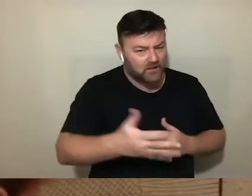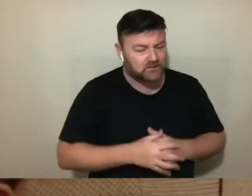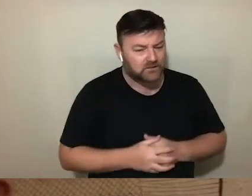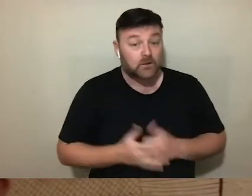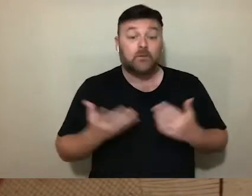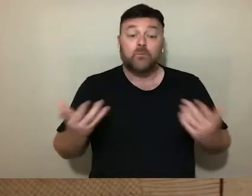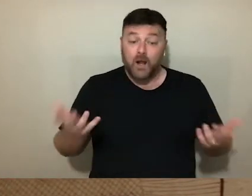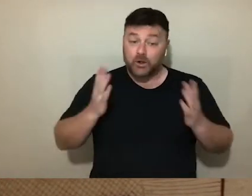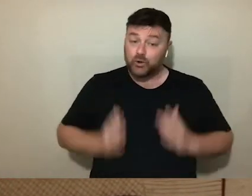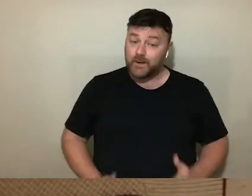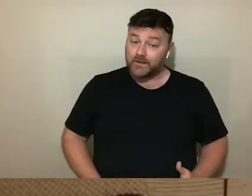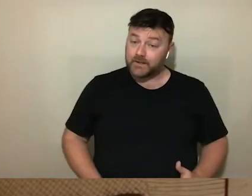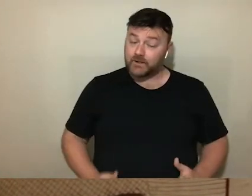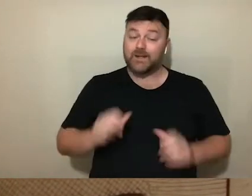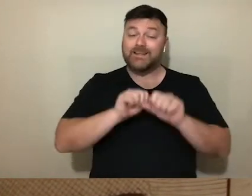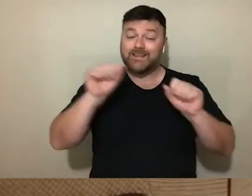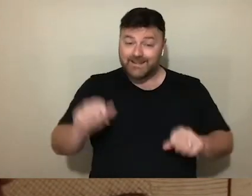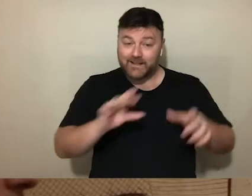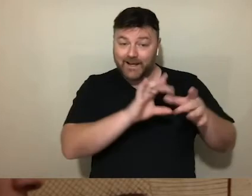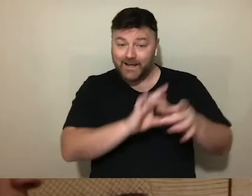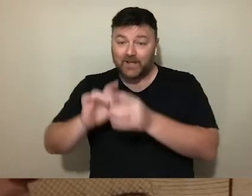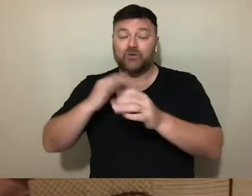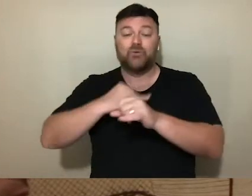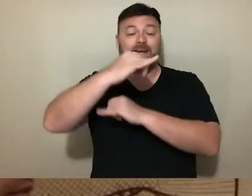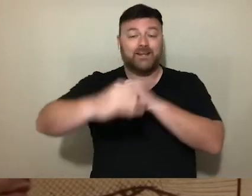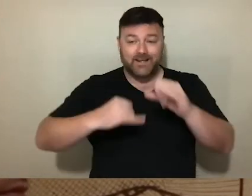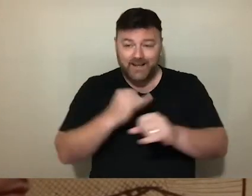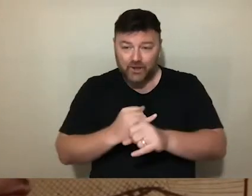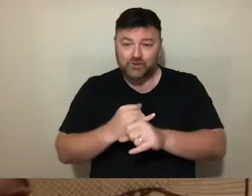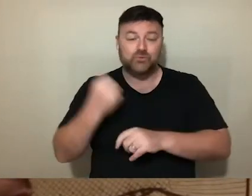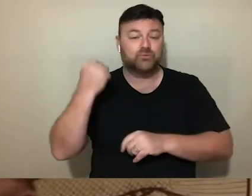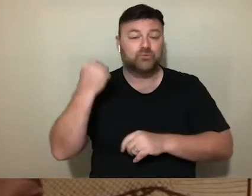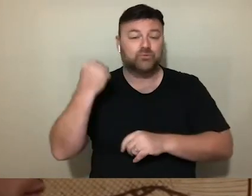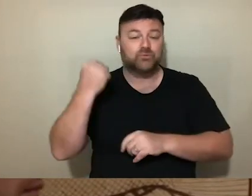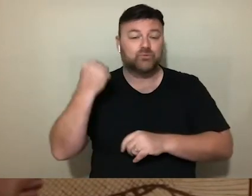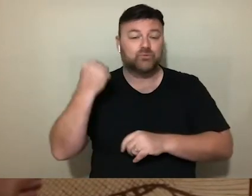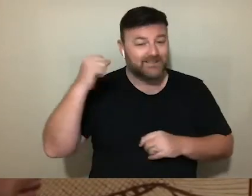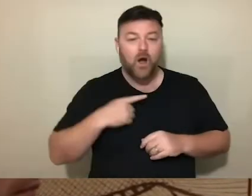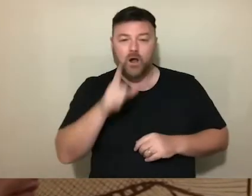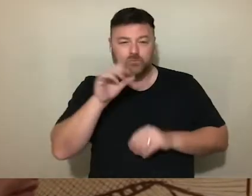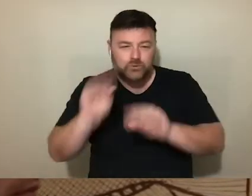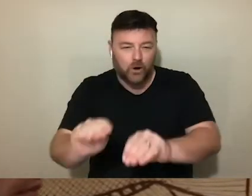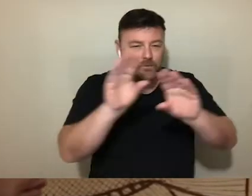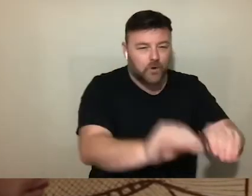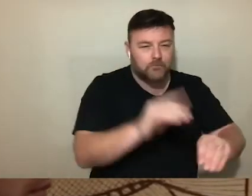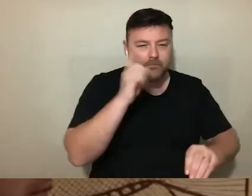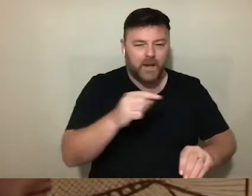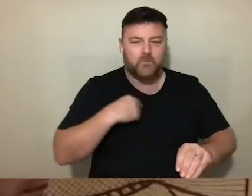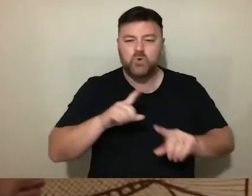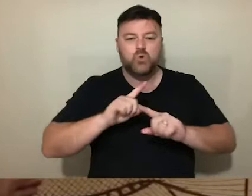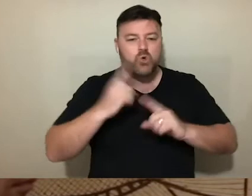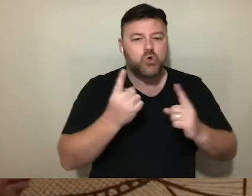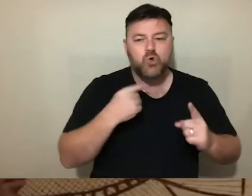system is part of an international regime that dictates the rules of human mobility, determining who have easy access to